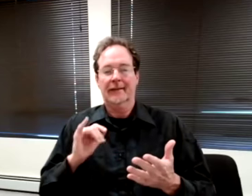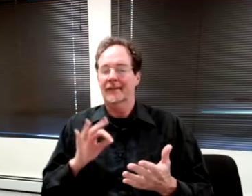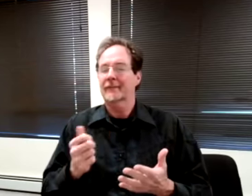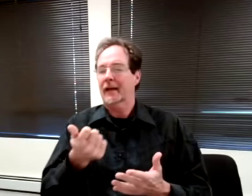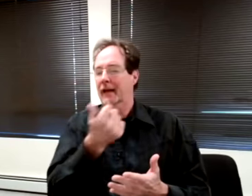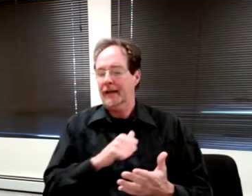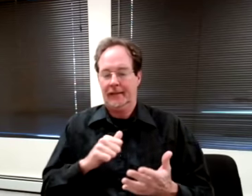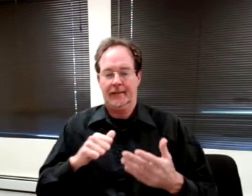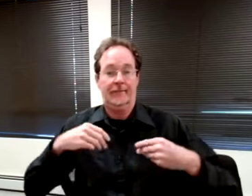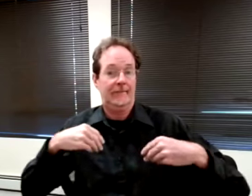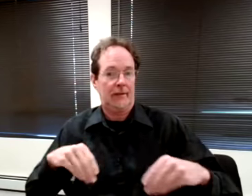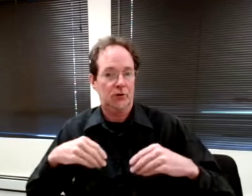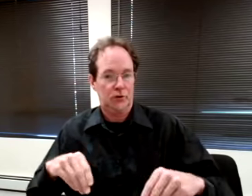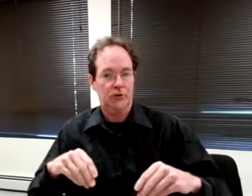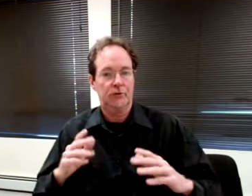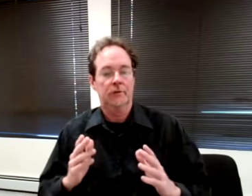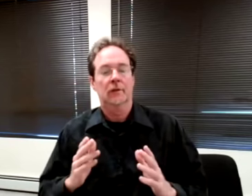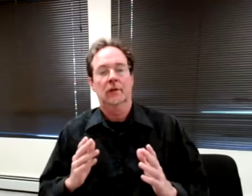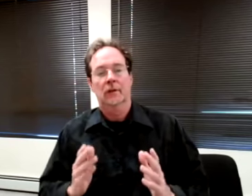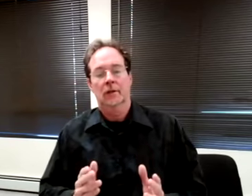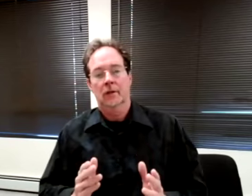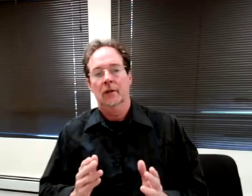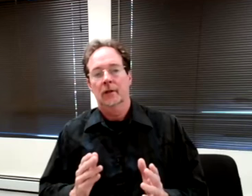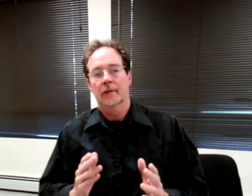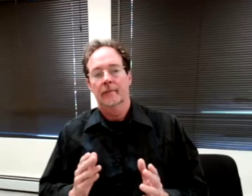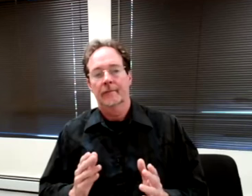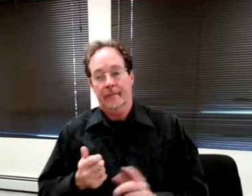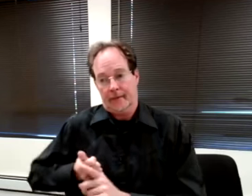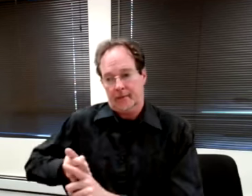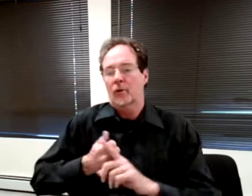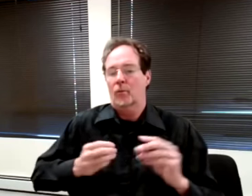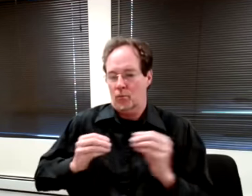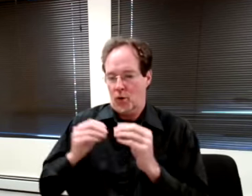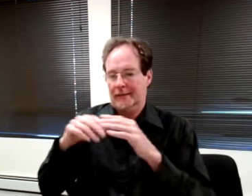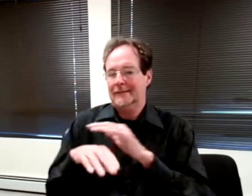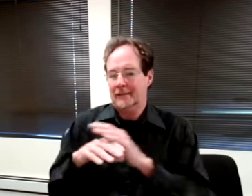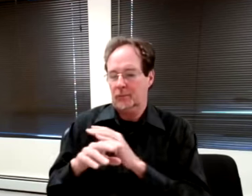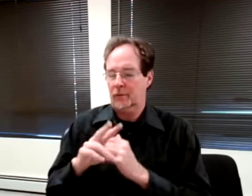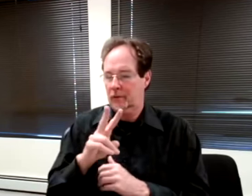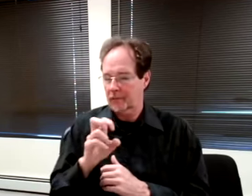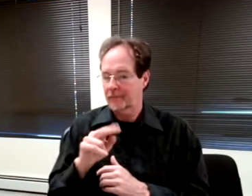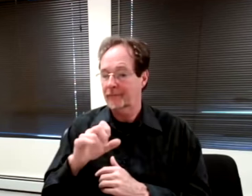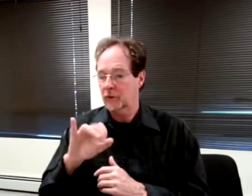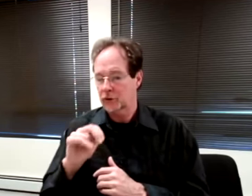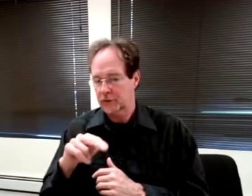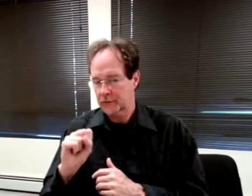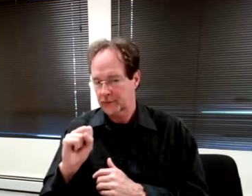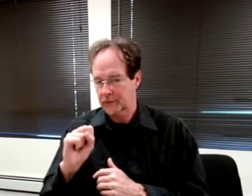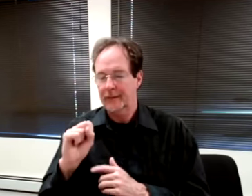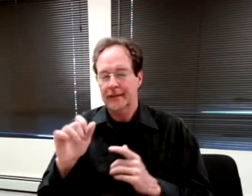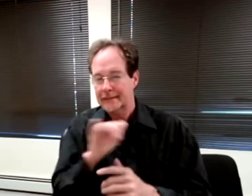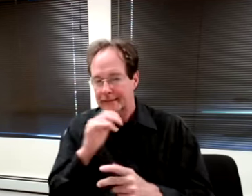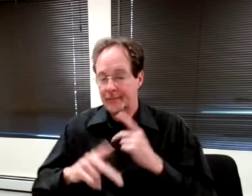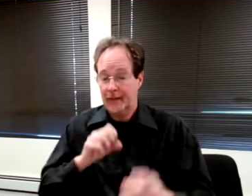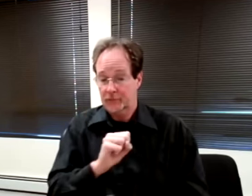vendors that that have more accessible versions of the same type of software